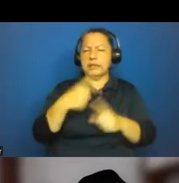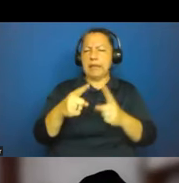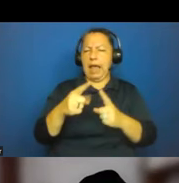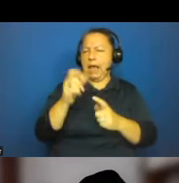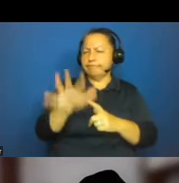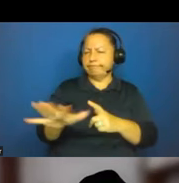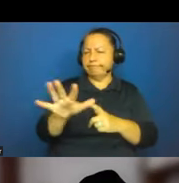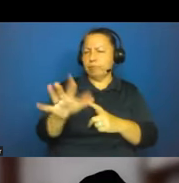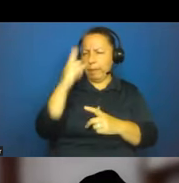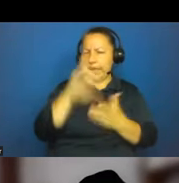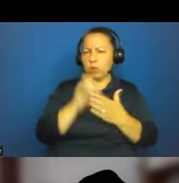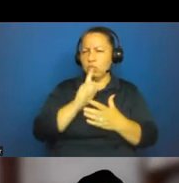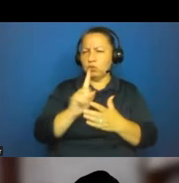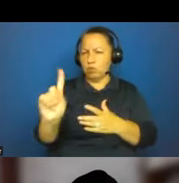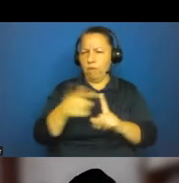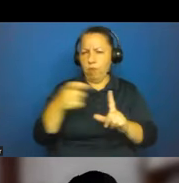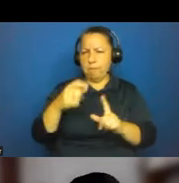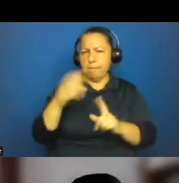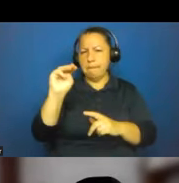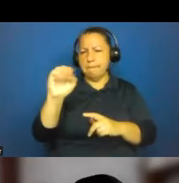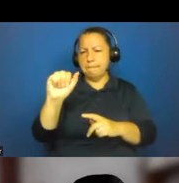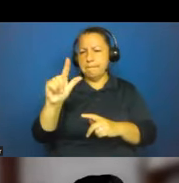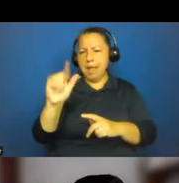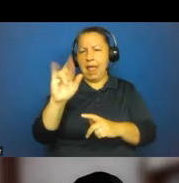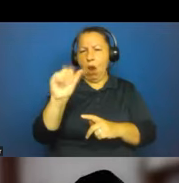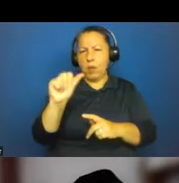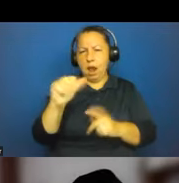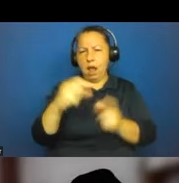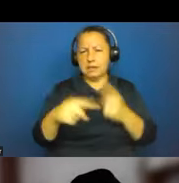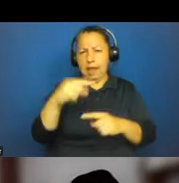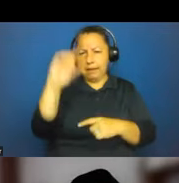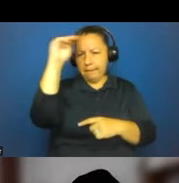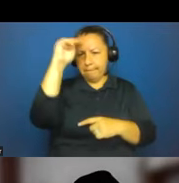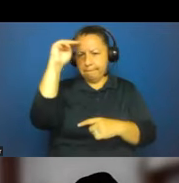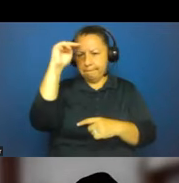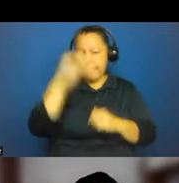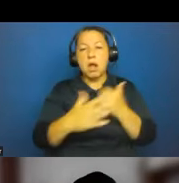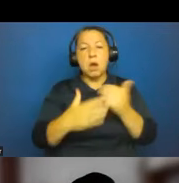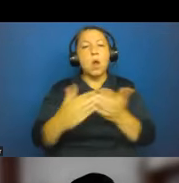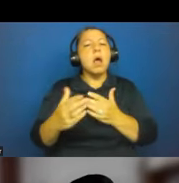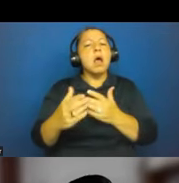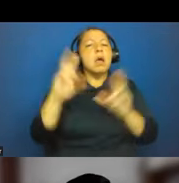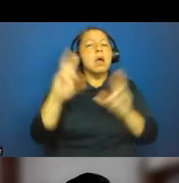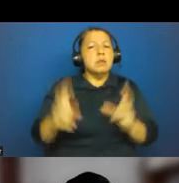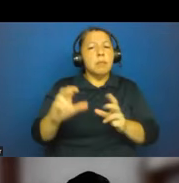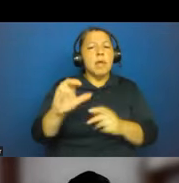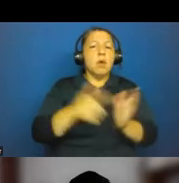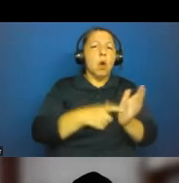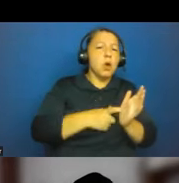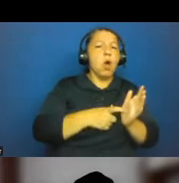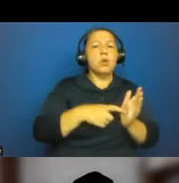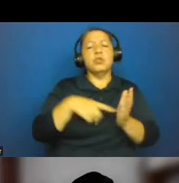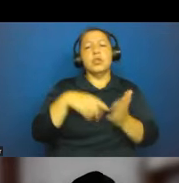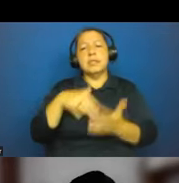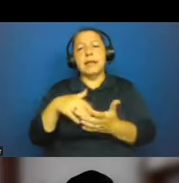along. Next slide. There we go. So subject, sorry, subjects like archaeology, anthropology, the social sciences in general have